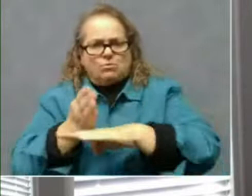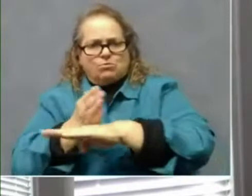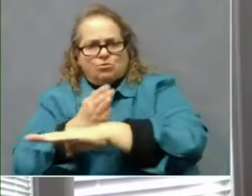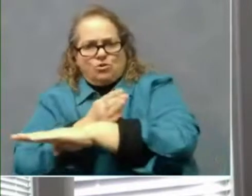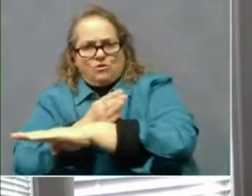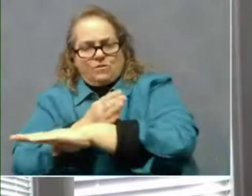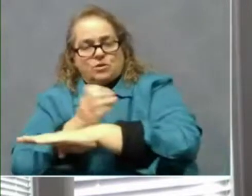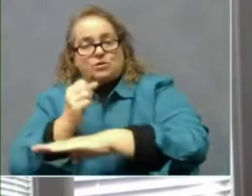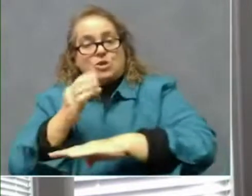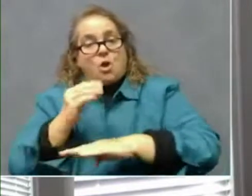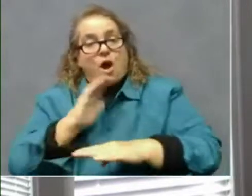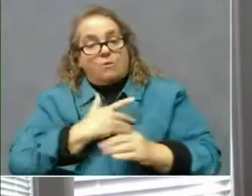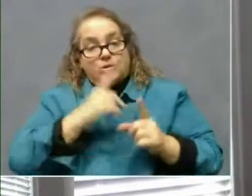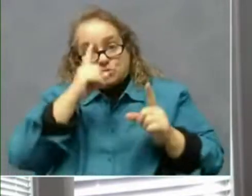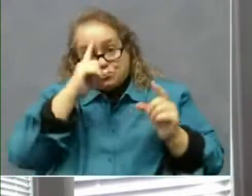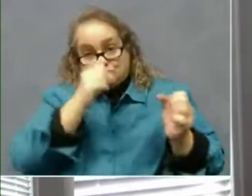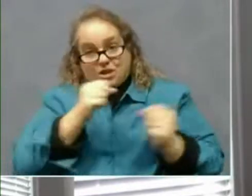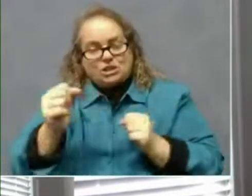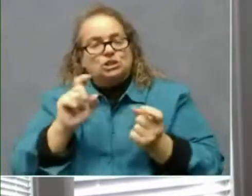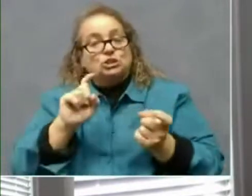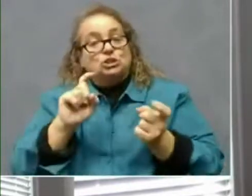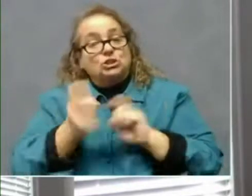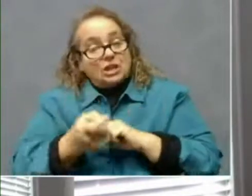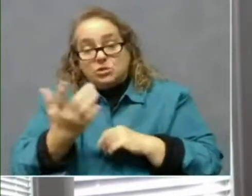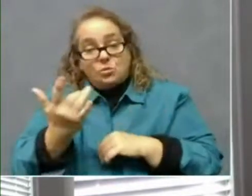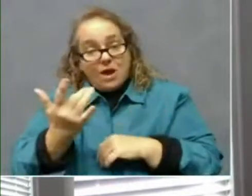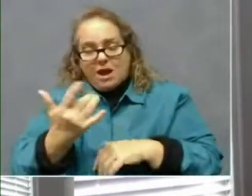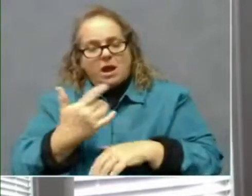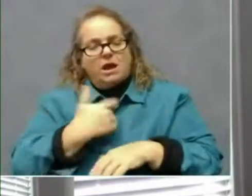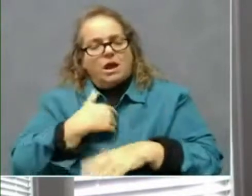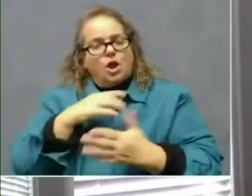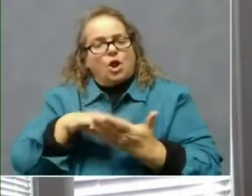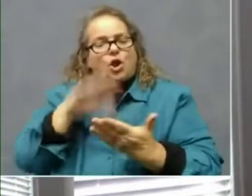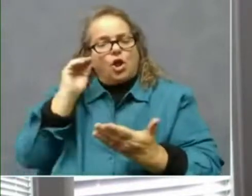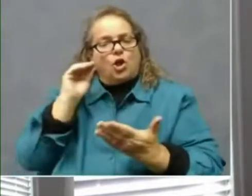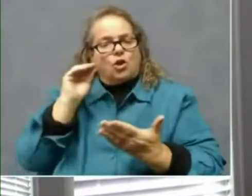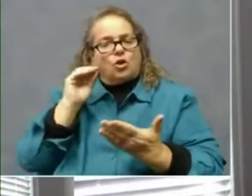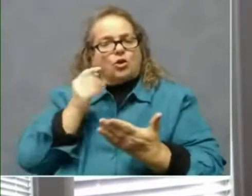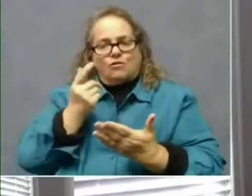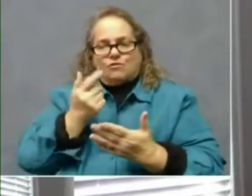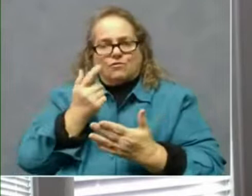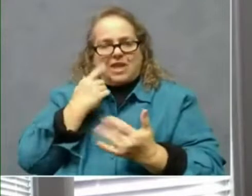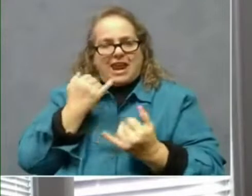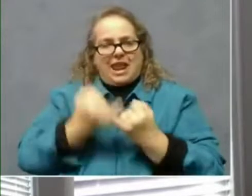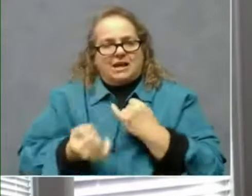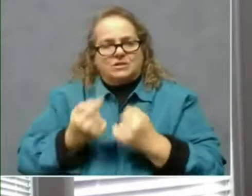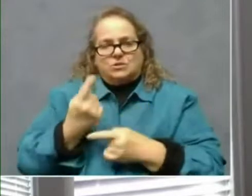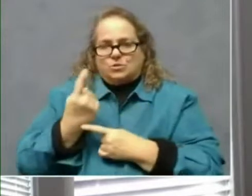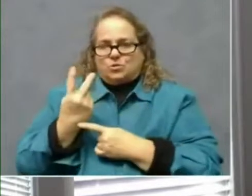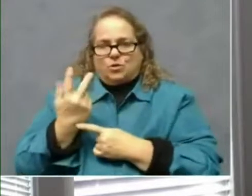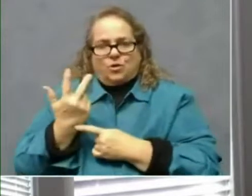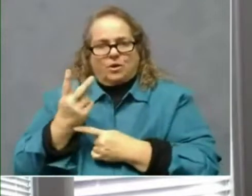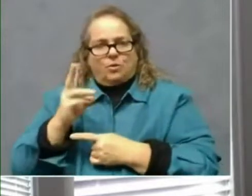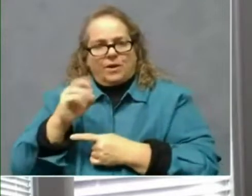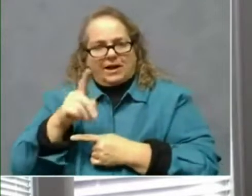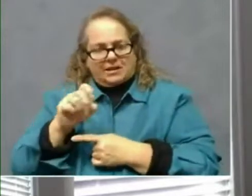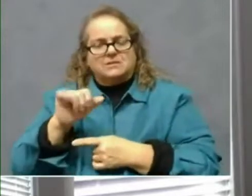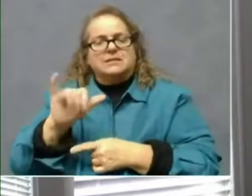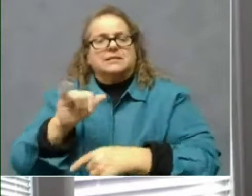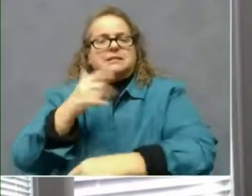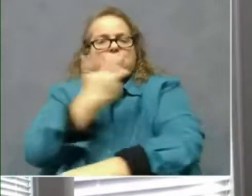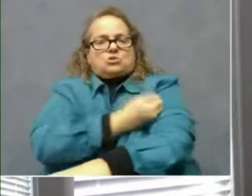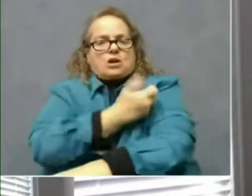has changed because of the lessons learned over the last few weeks, so that we prioritize getting these shots out to people who want them